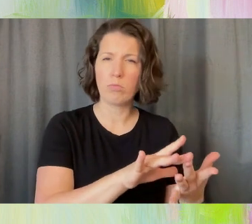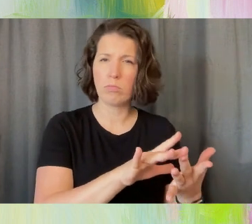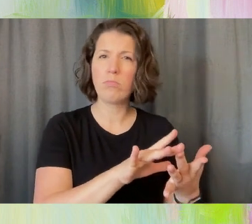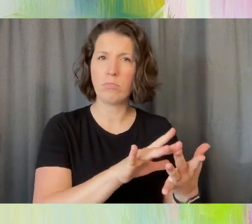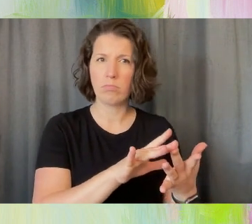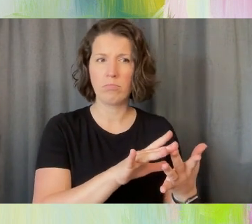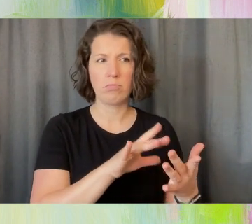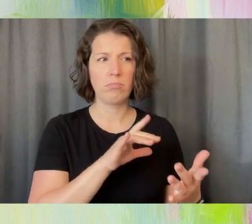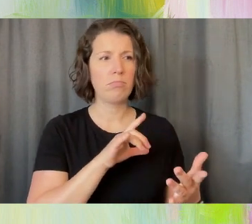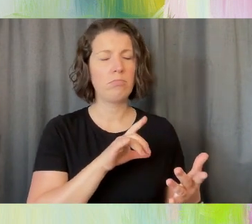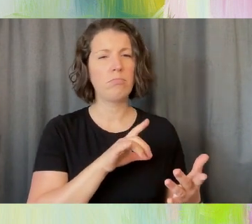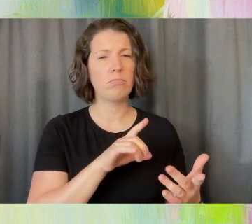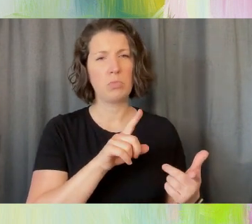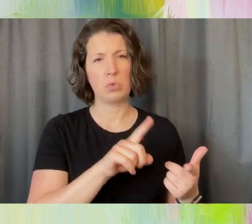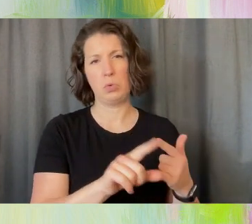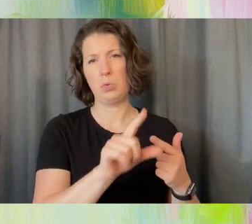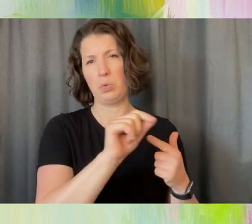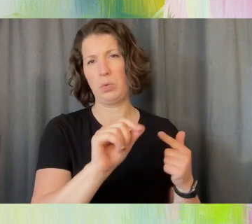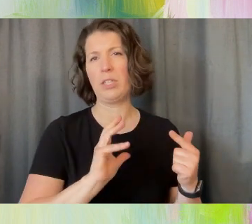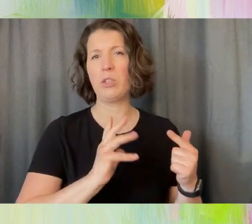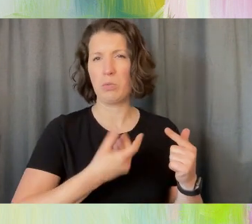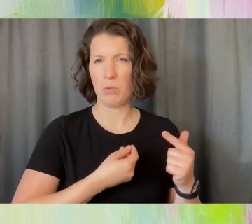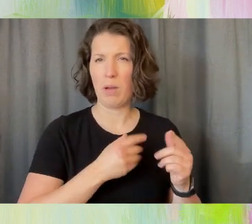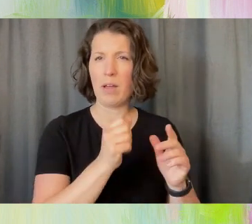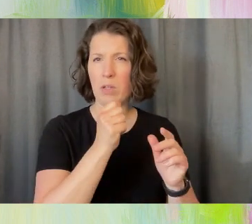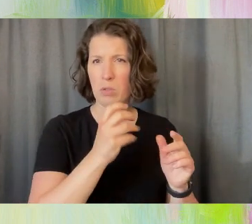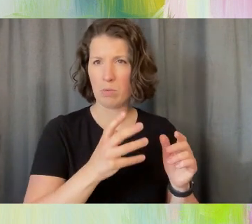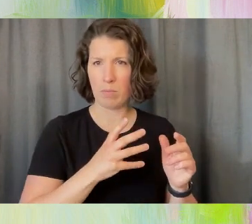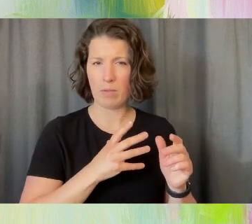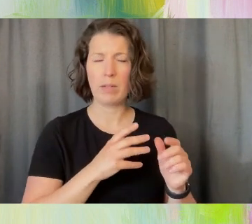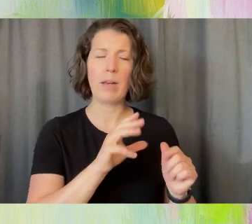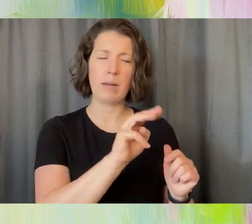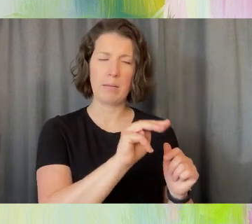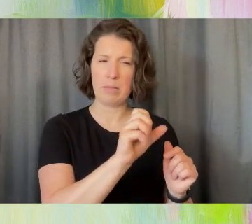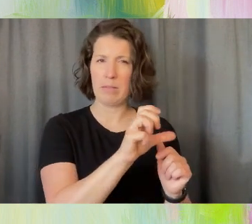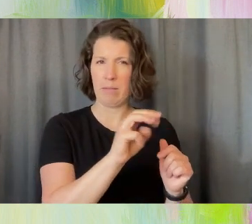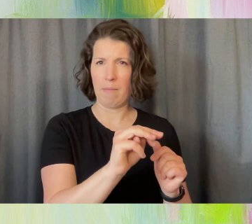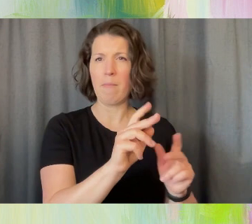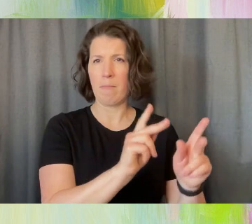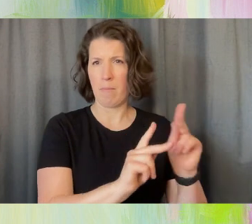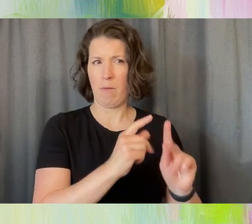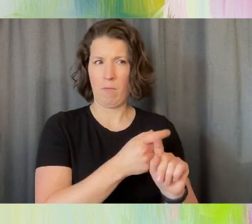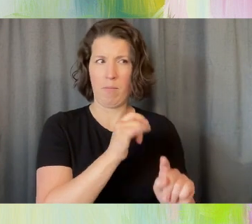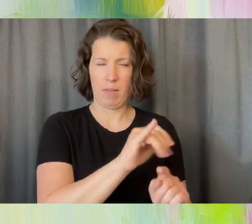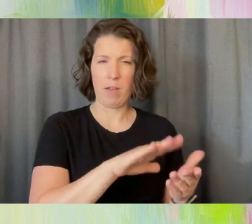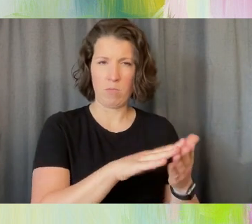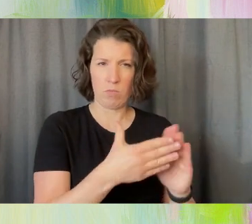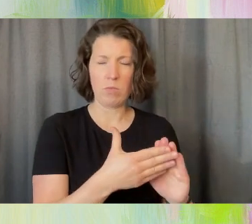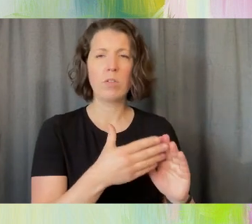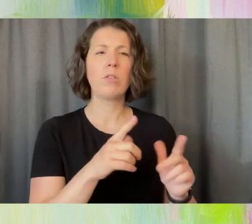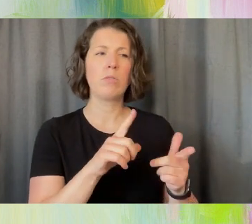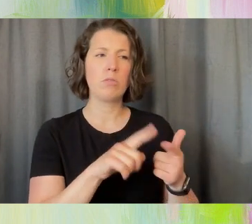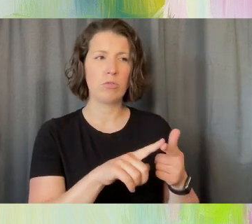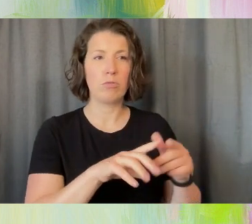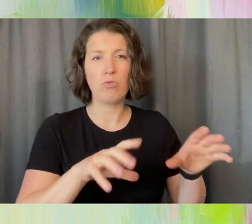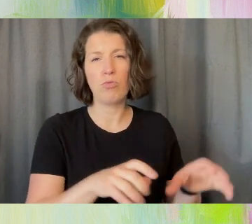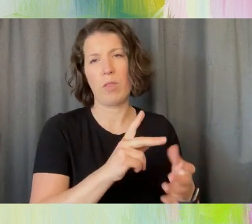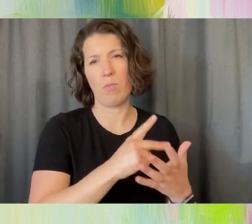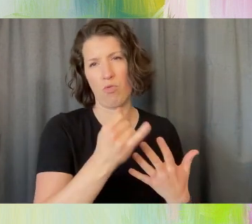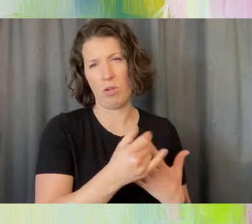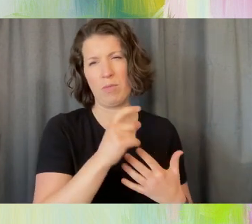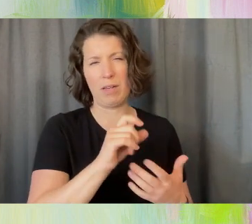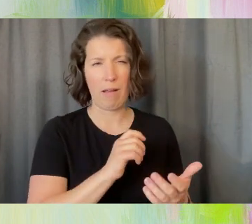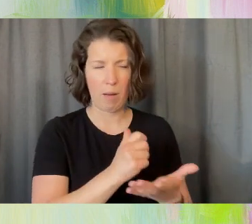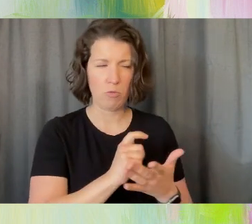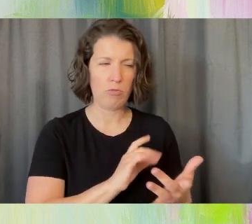trans women and men who have sex with men to conduct this project. So what we did,